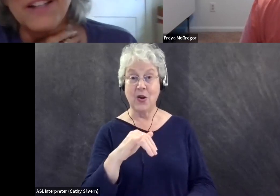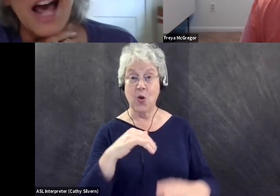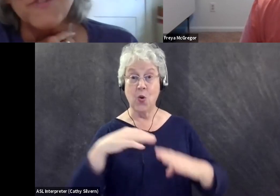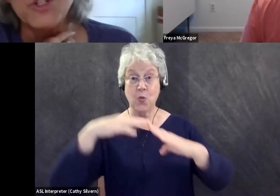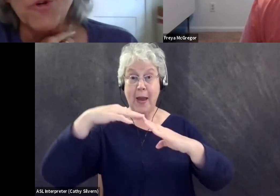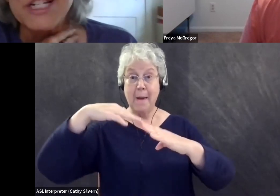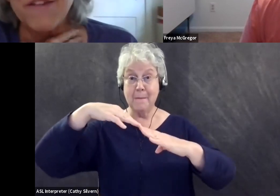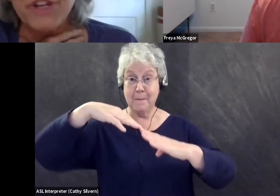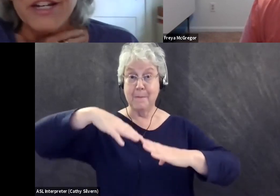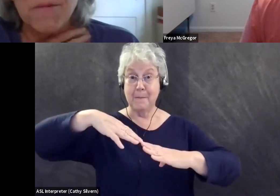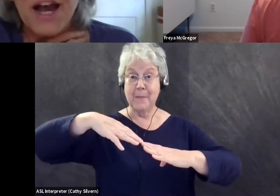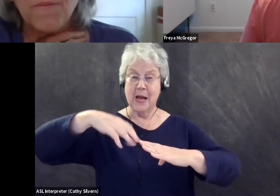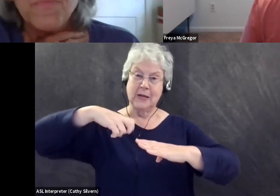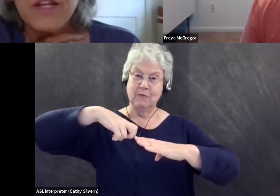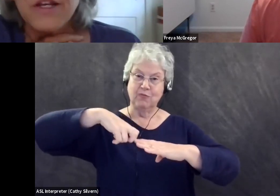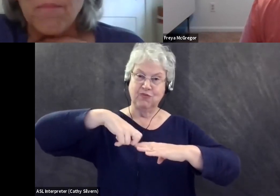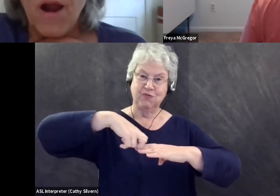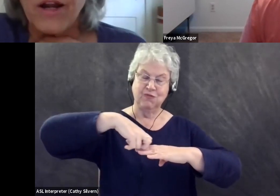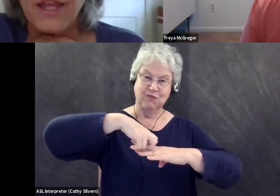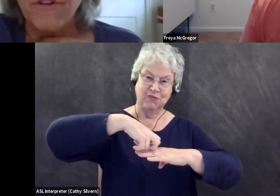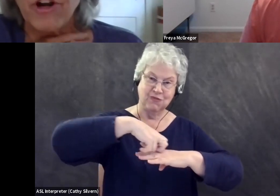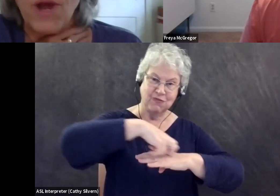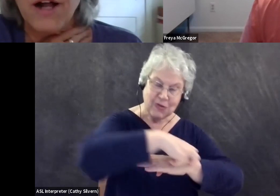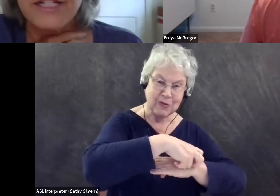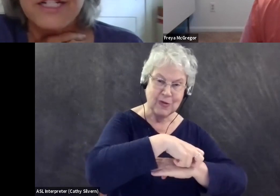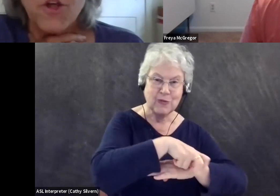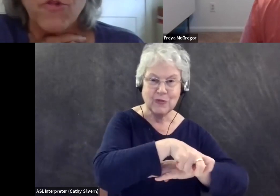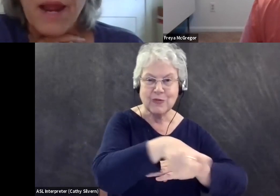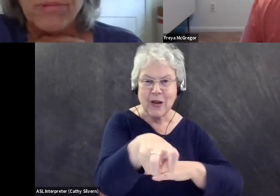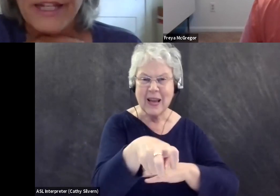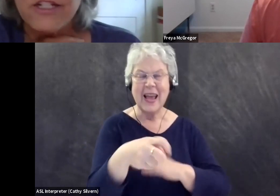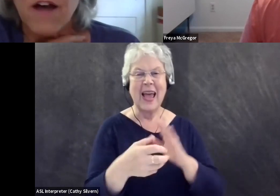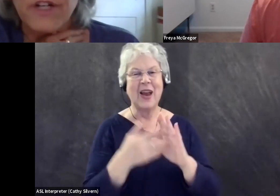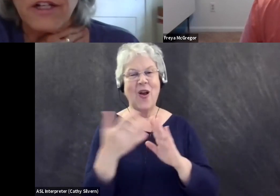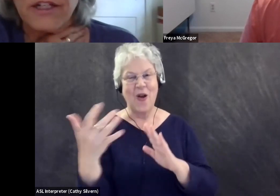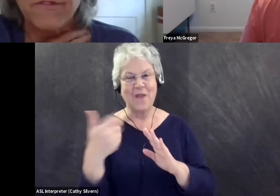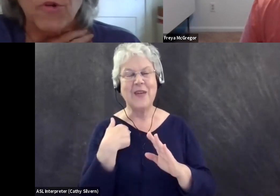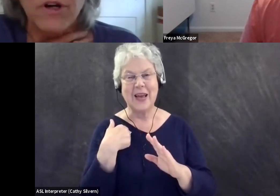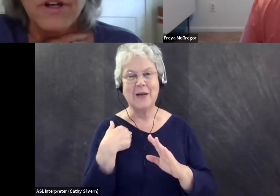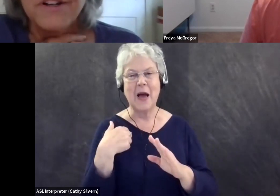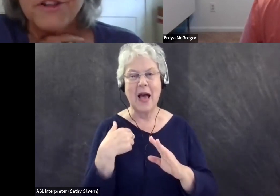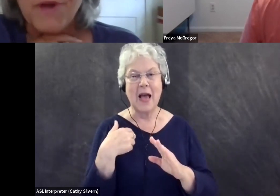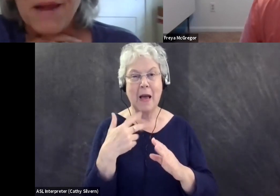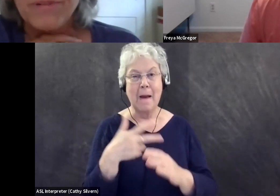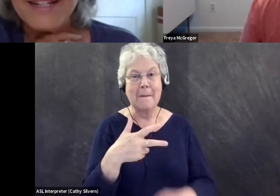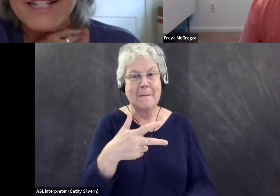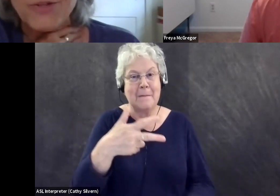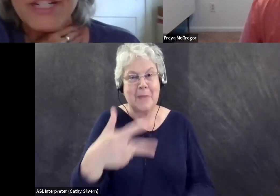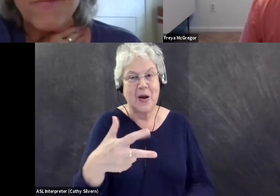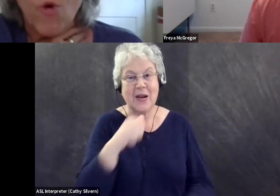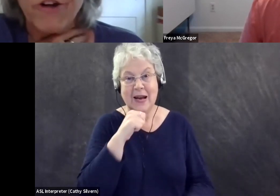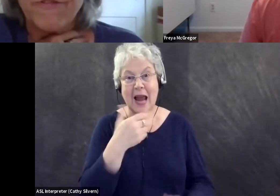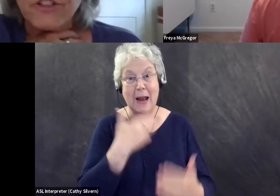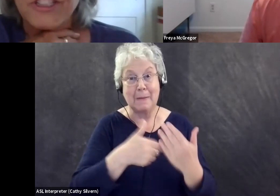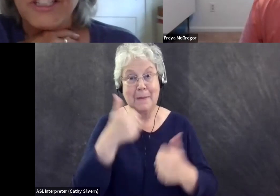I have a lot of stories I've written about not parking very well. And so the ramp leads off a cliff or the ramp leads